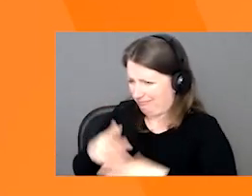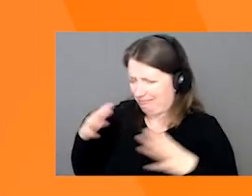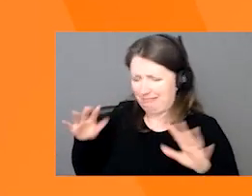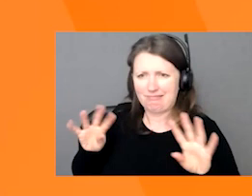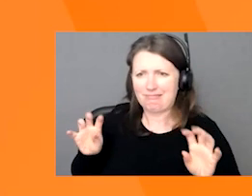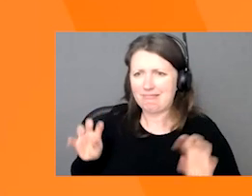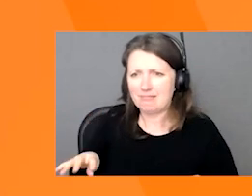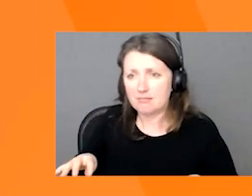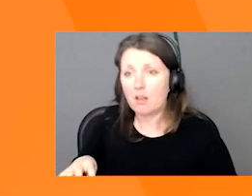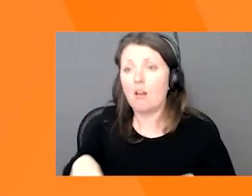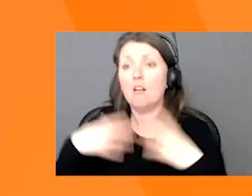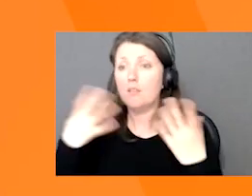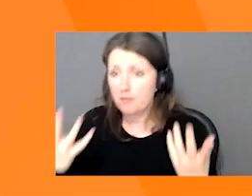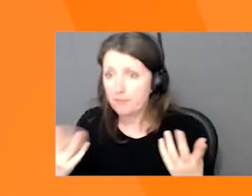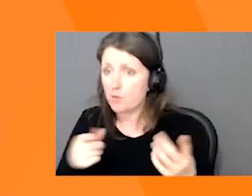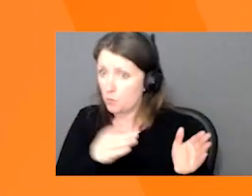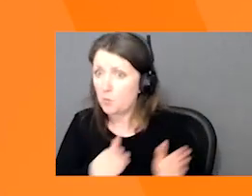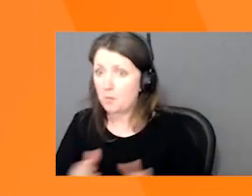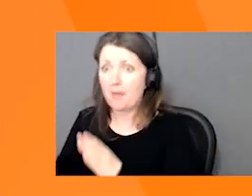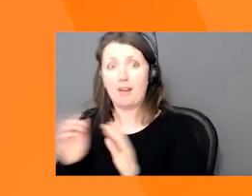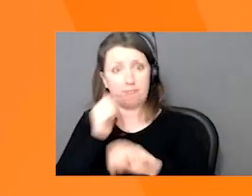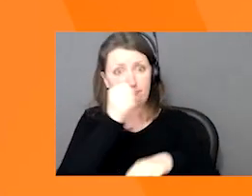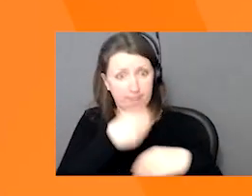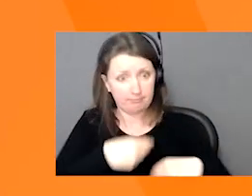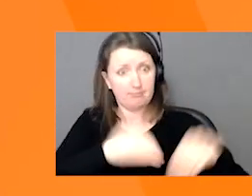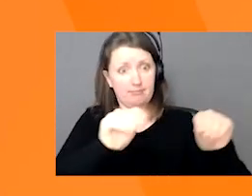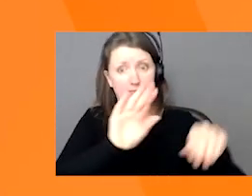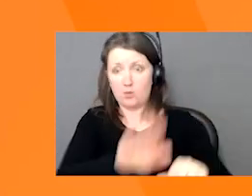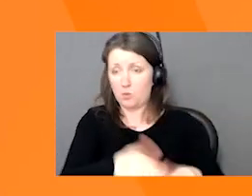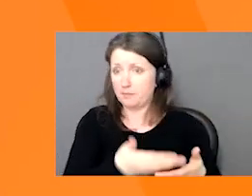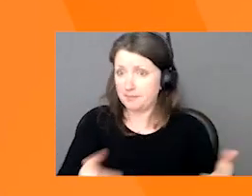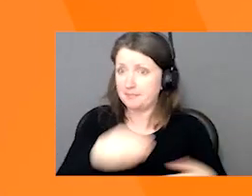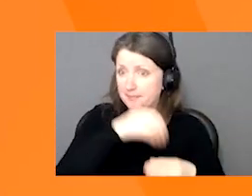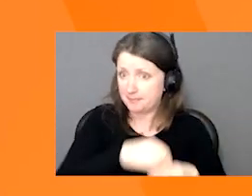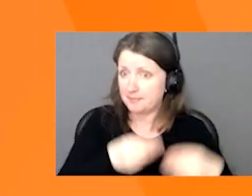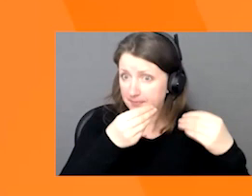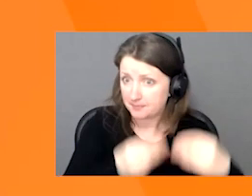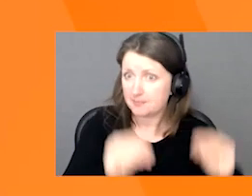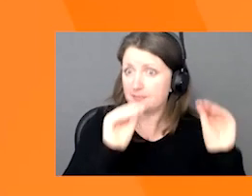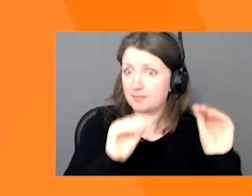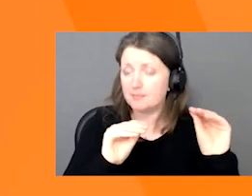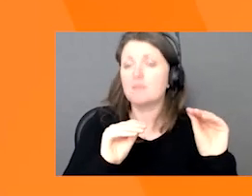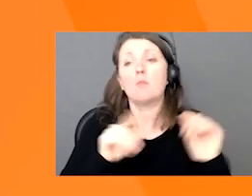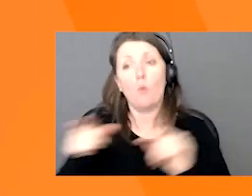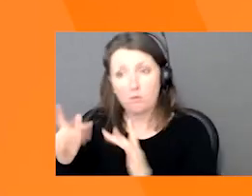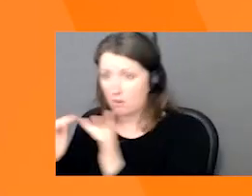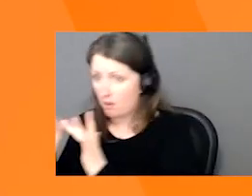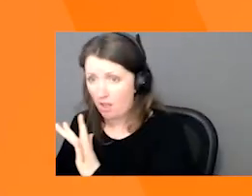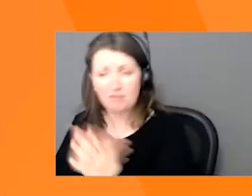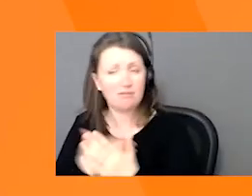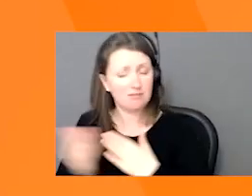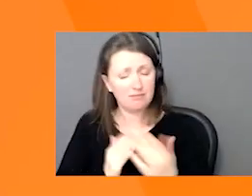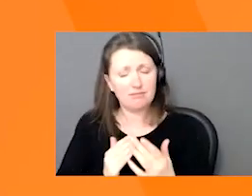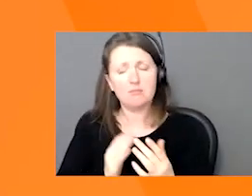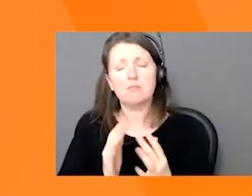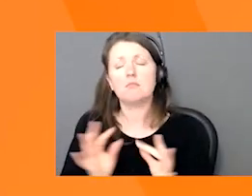own website or with a retailer or on a digital channel, you want to make sure you have all of the accurate information. Your customer